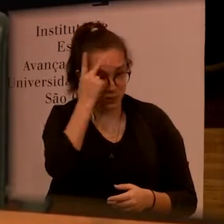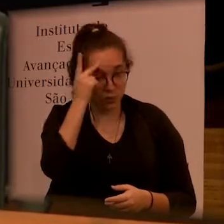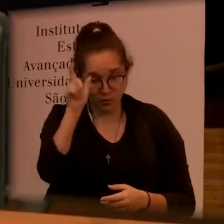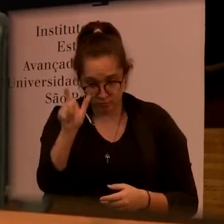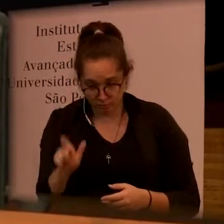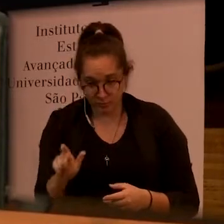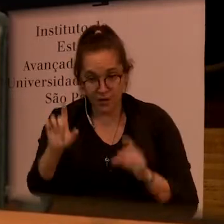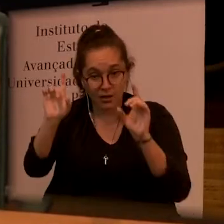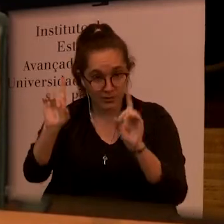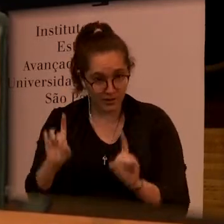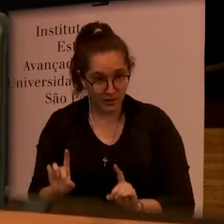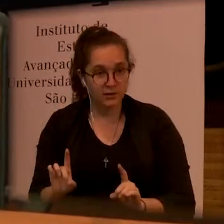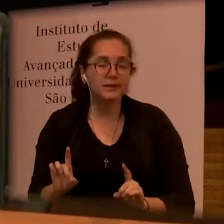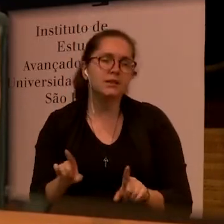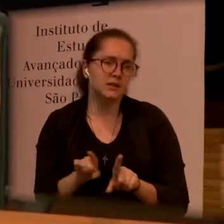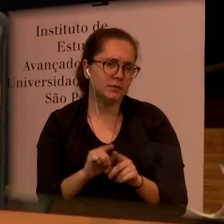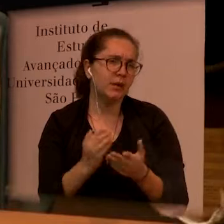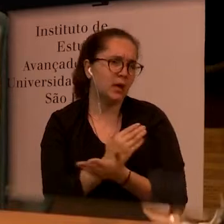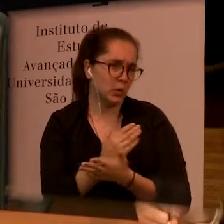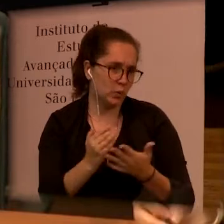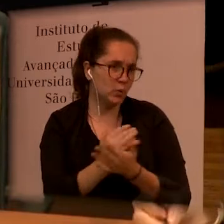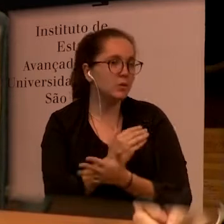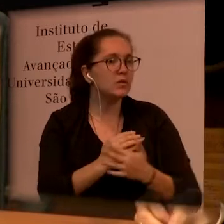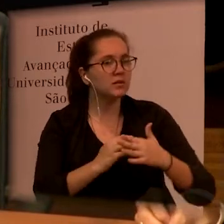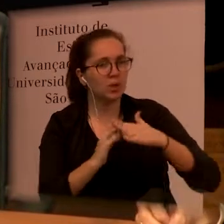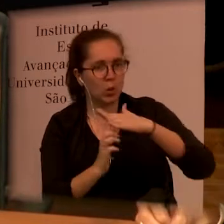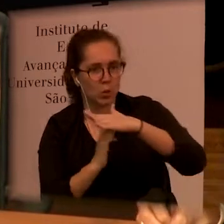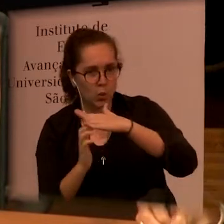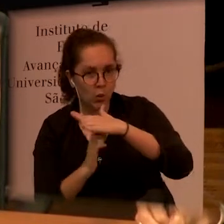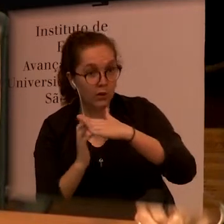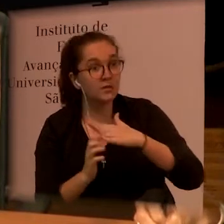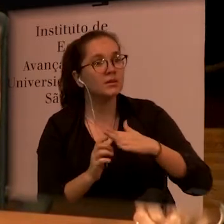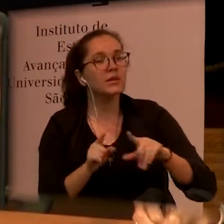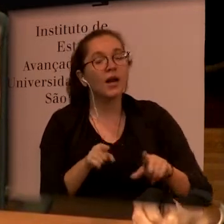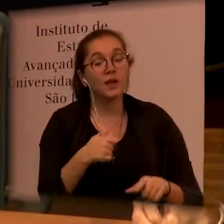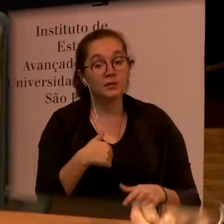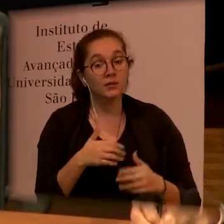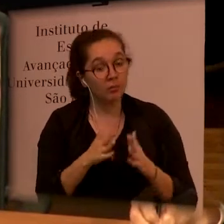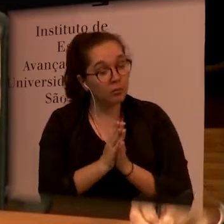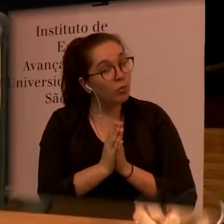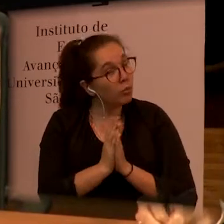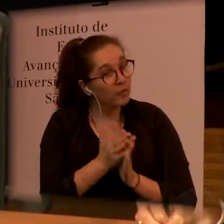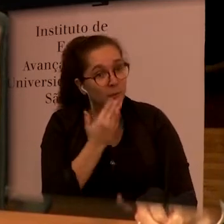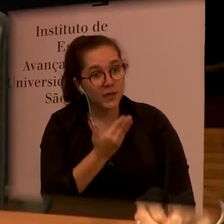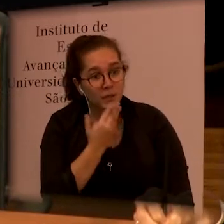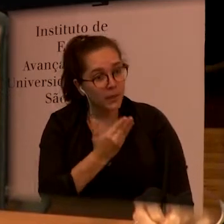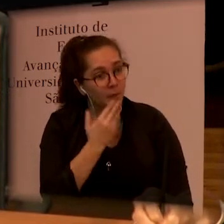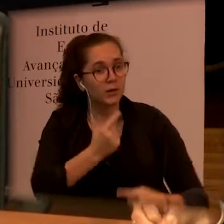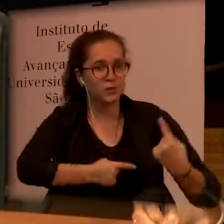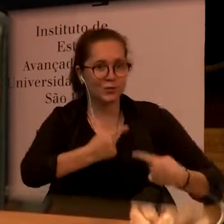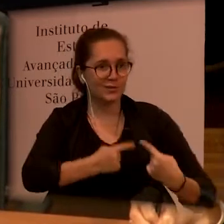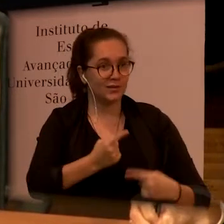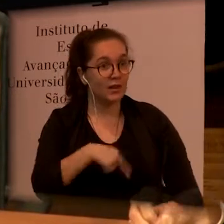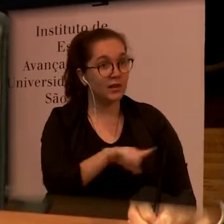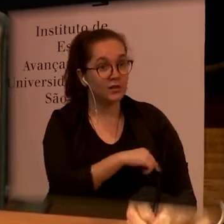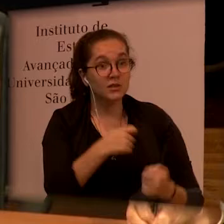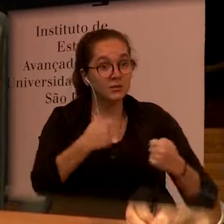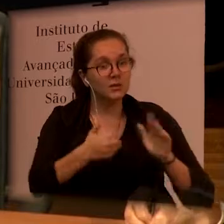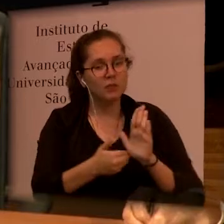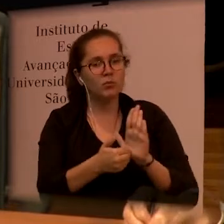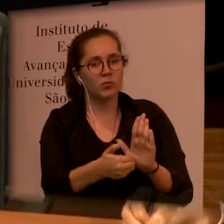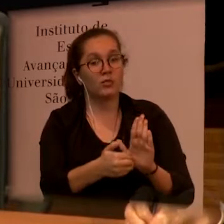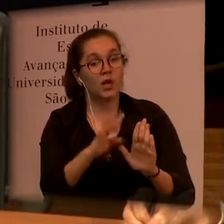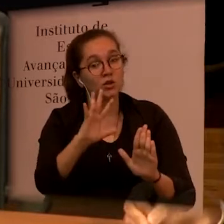I think from the research perspective we have to be able to demonstrate solutions